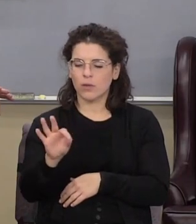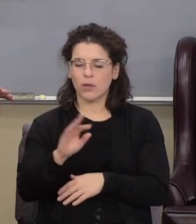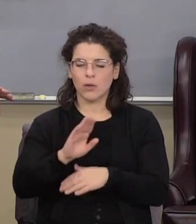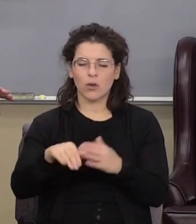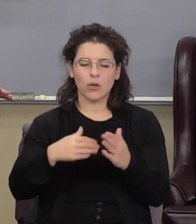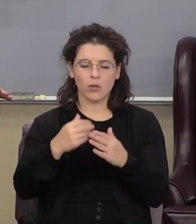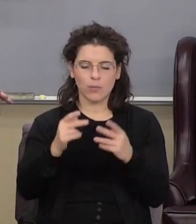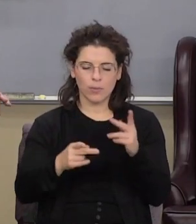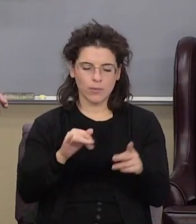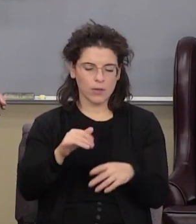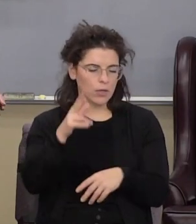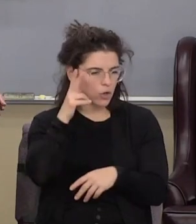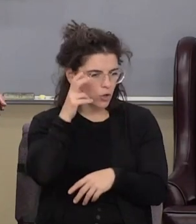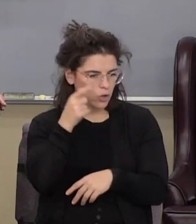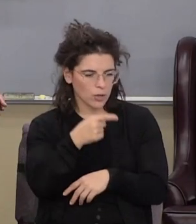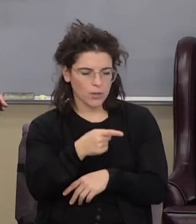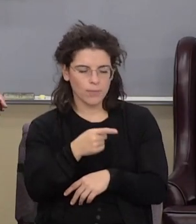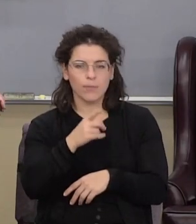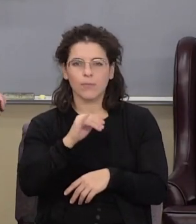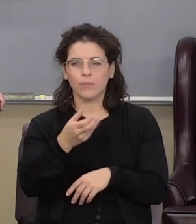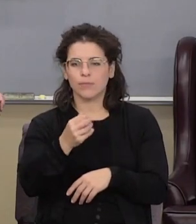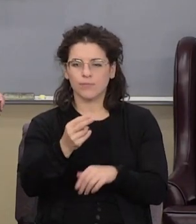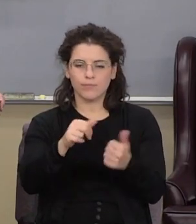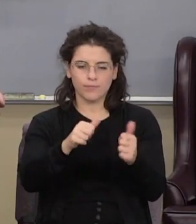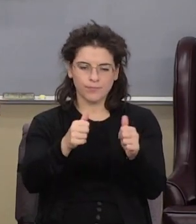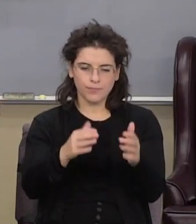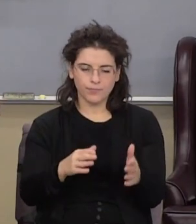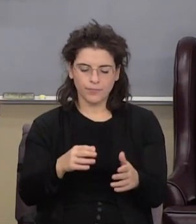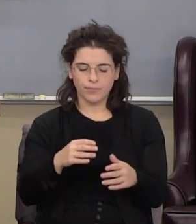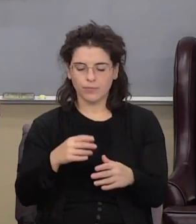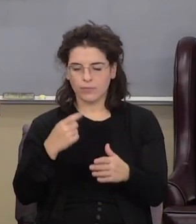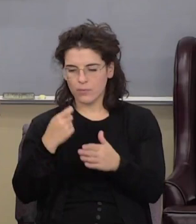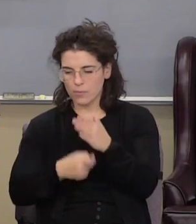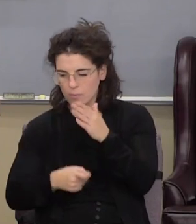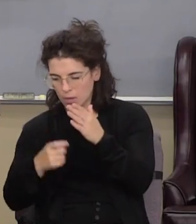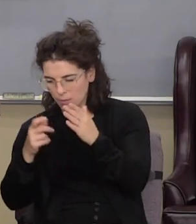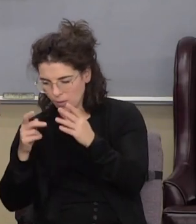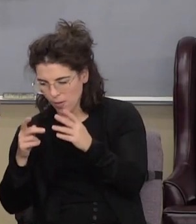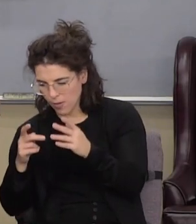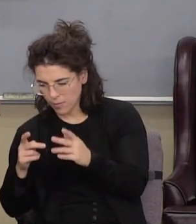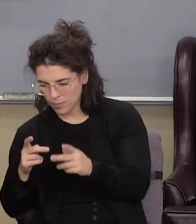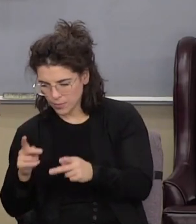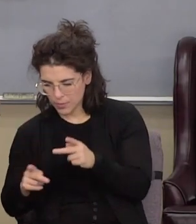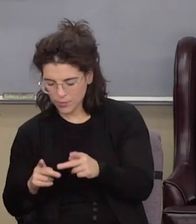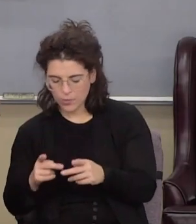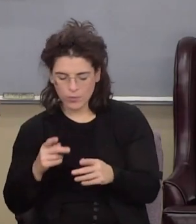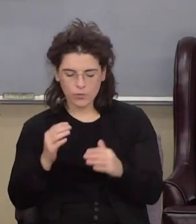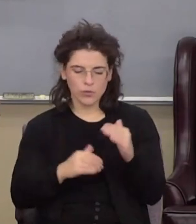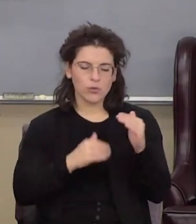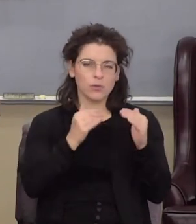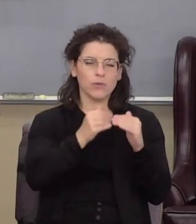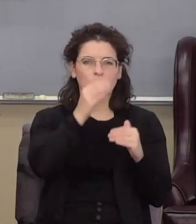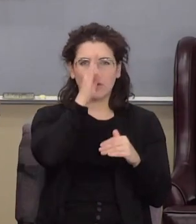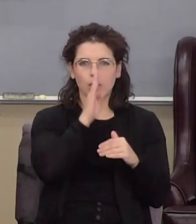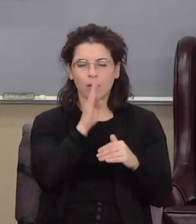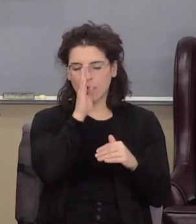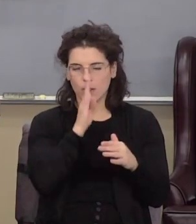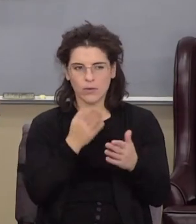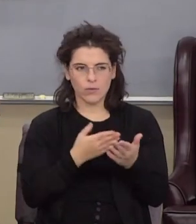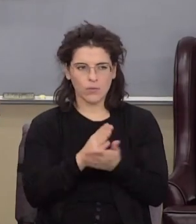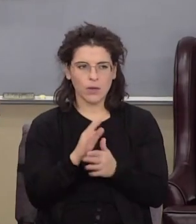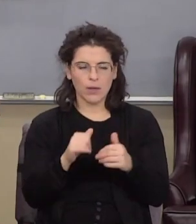people that heard him and that's John the Baptist and the publicans justified God they said God's right how